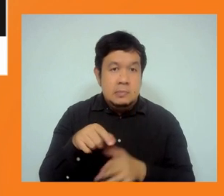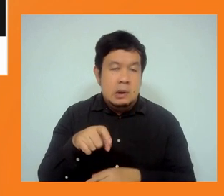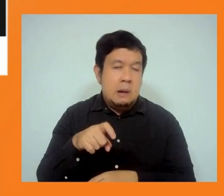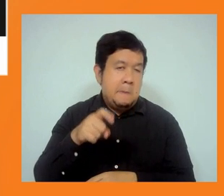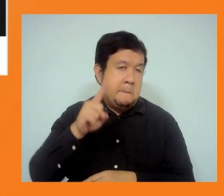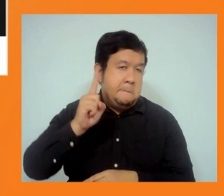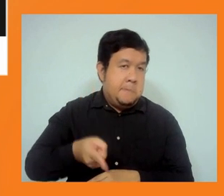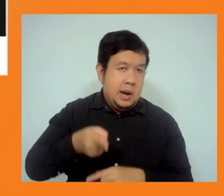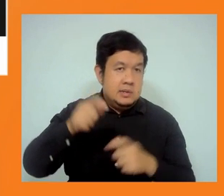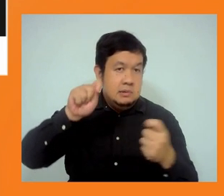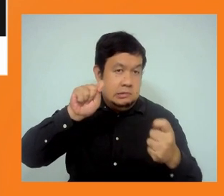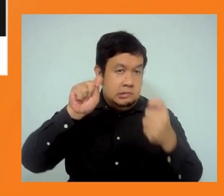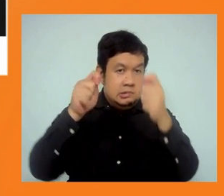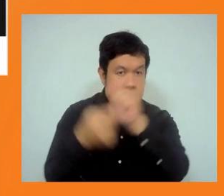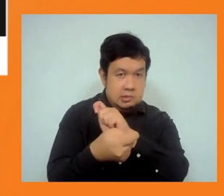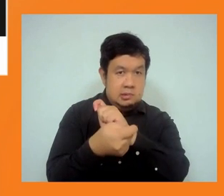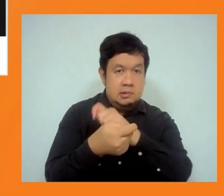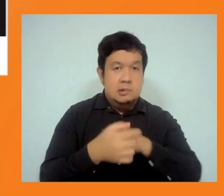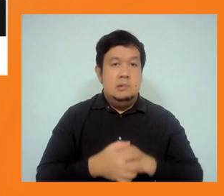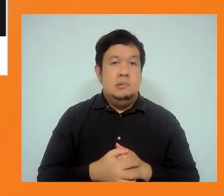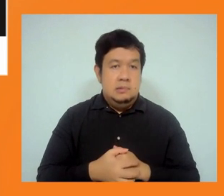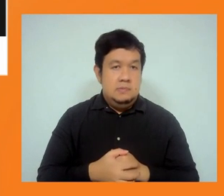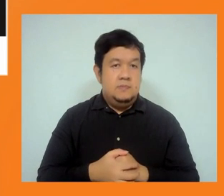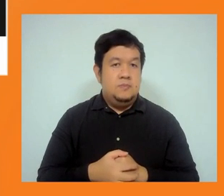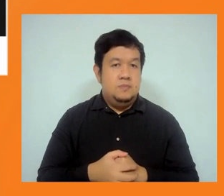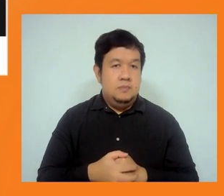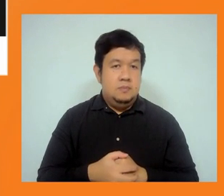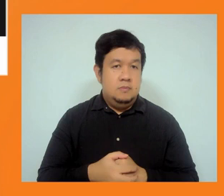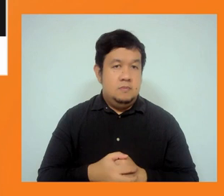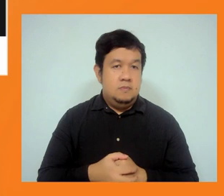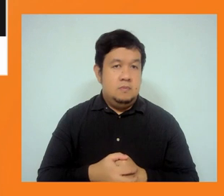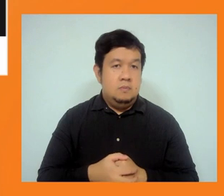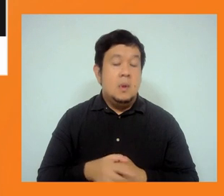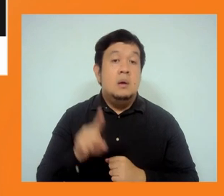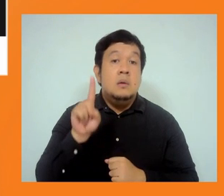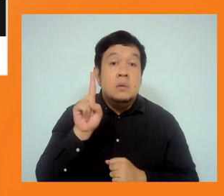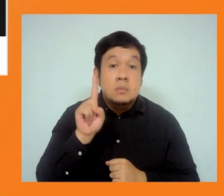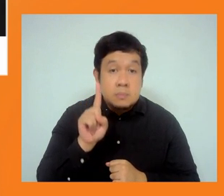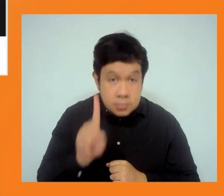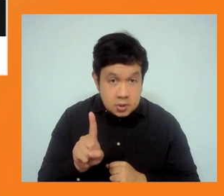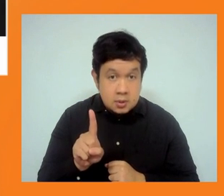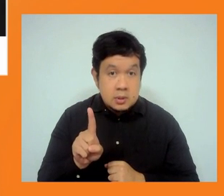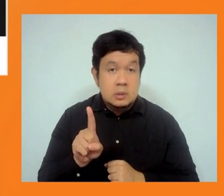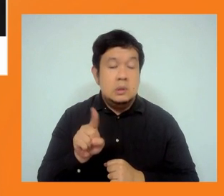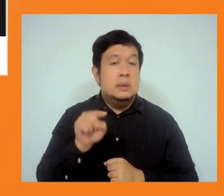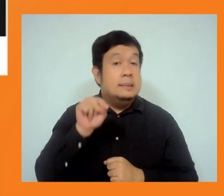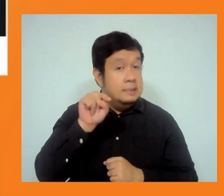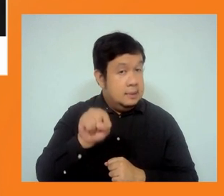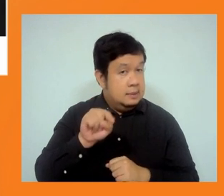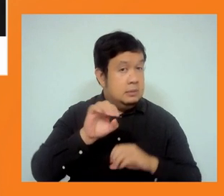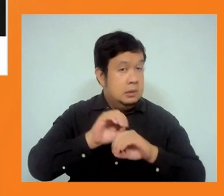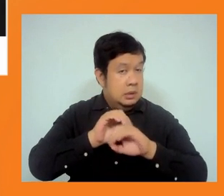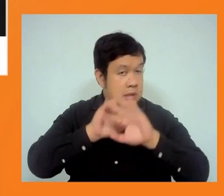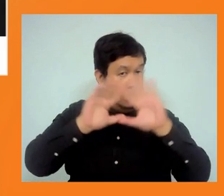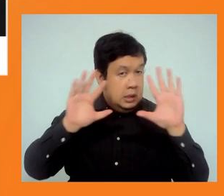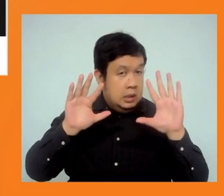just transition program without a very clear just transformation program. So, for every